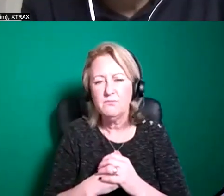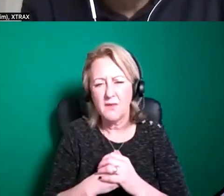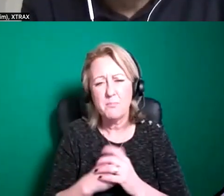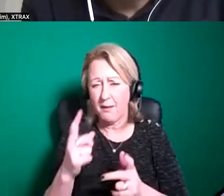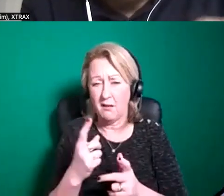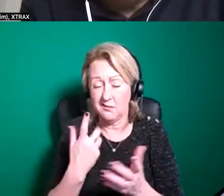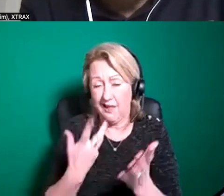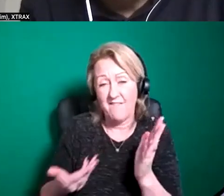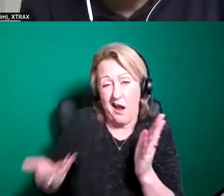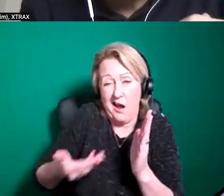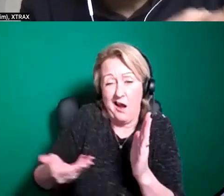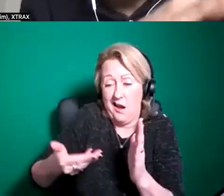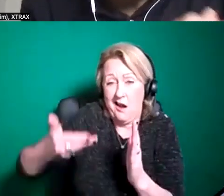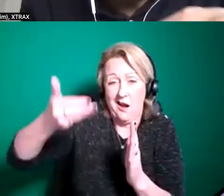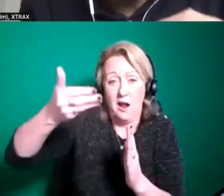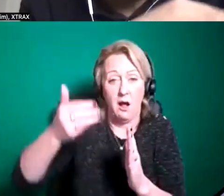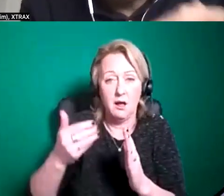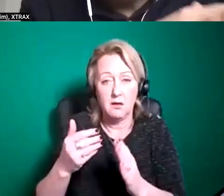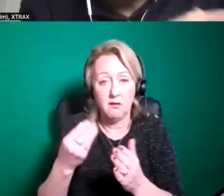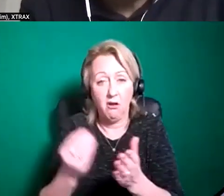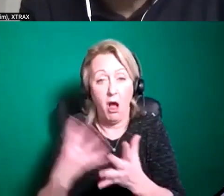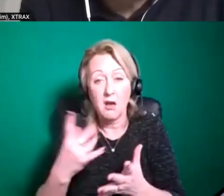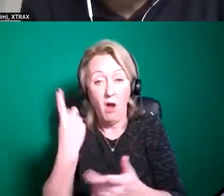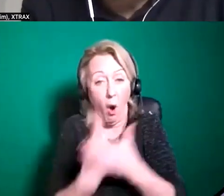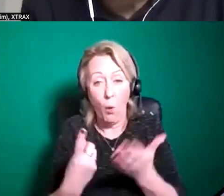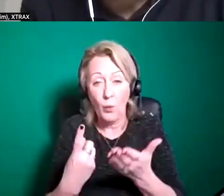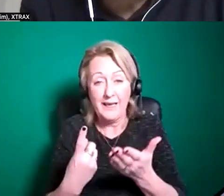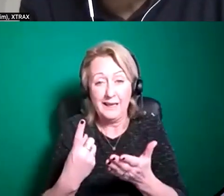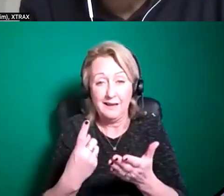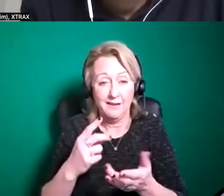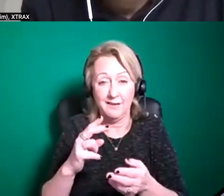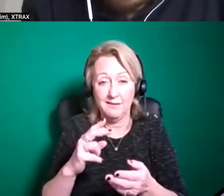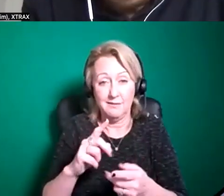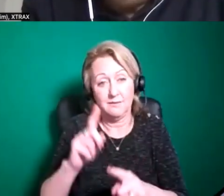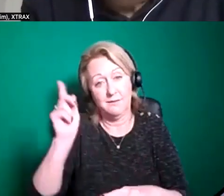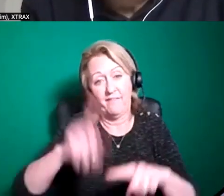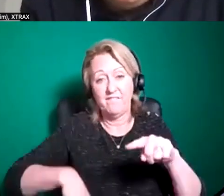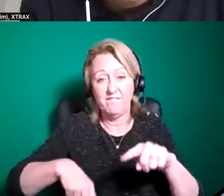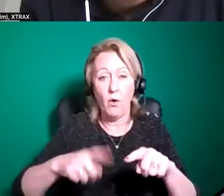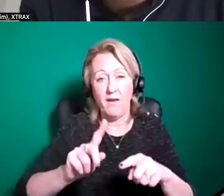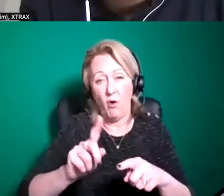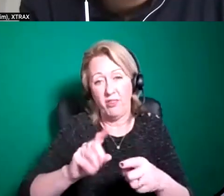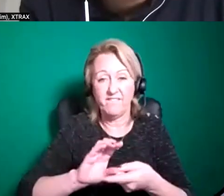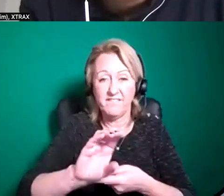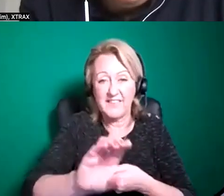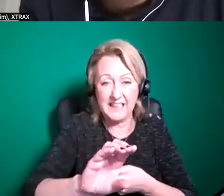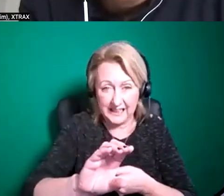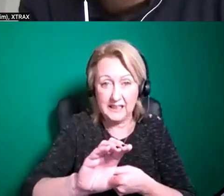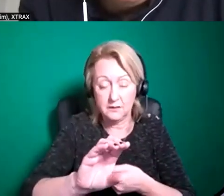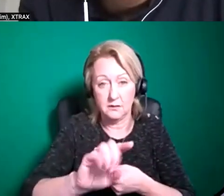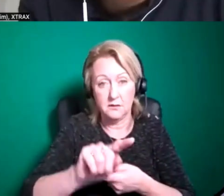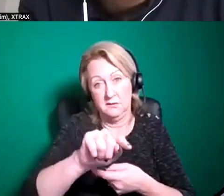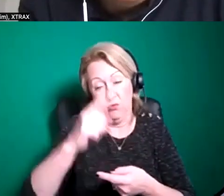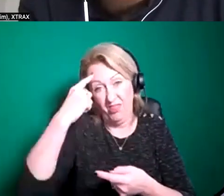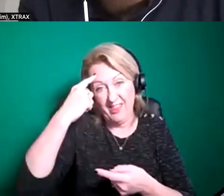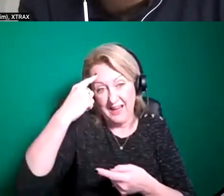costs involved over and above just the fees that you're charging kind of as an artist and so yeah i think that's a really good kind of point